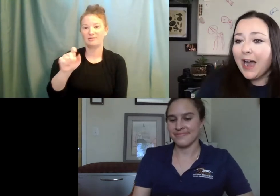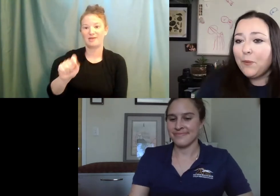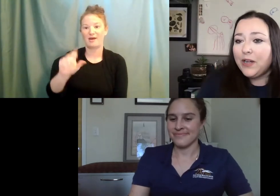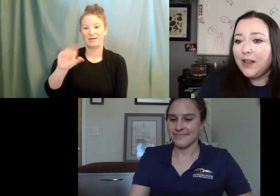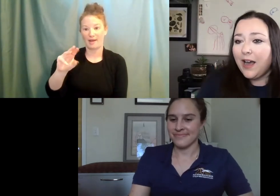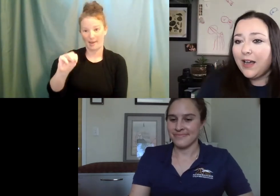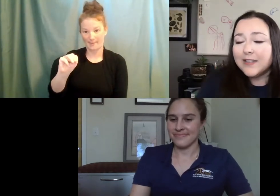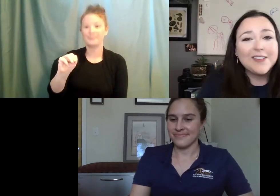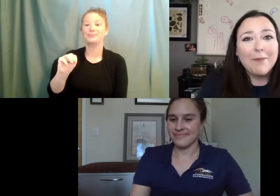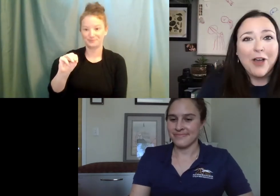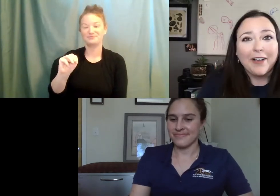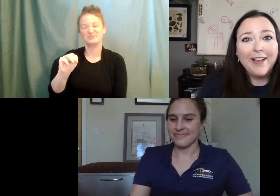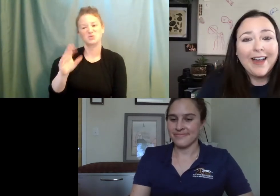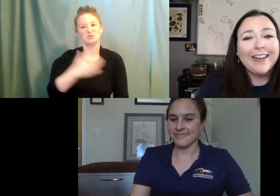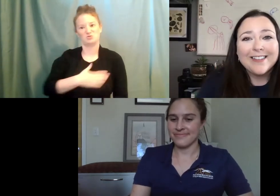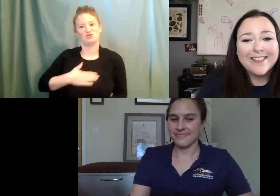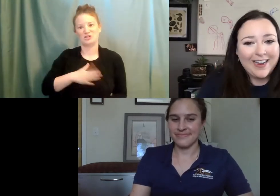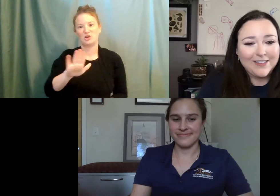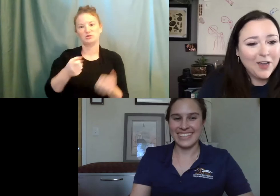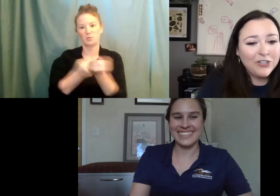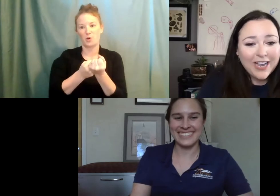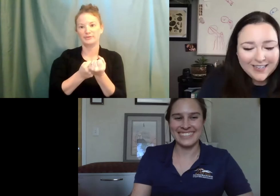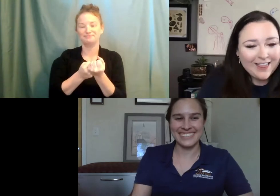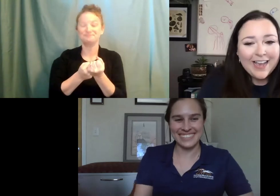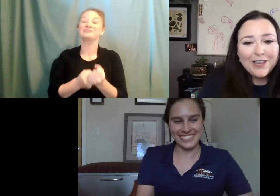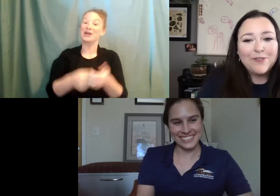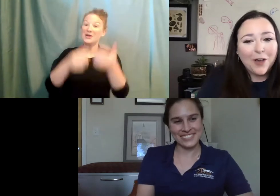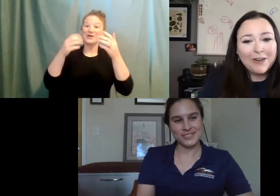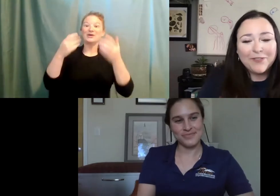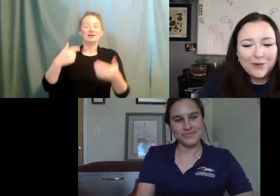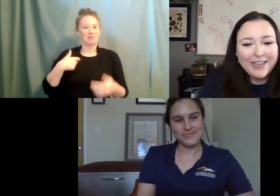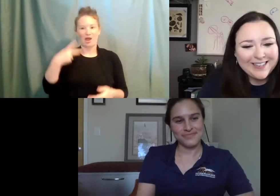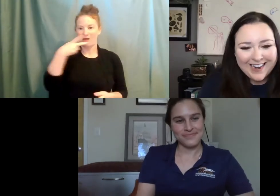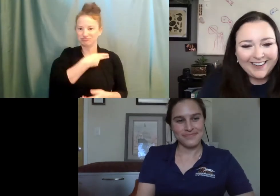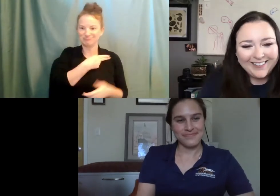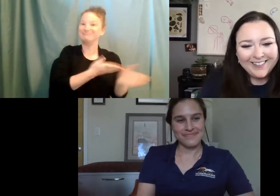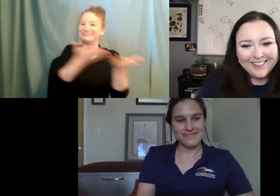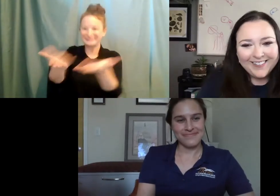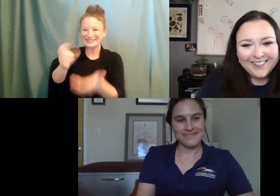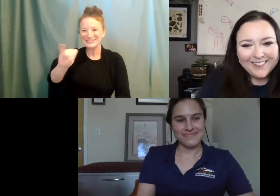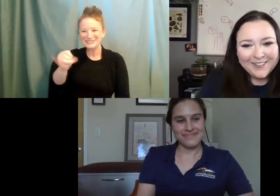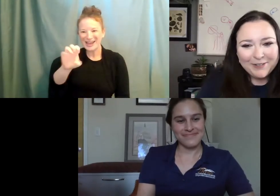with that, I will stop talking and get into the science. So Jessica, thank you so much for joining us today.